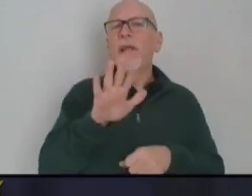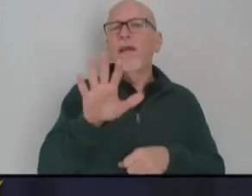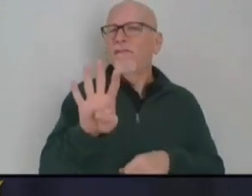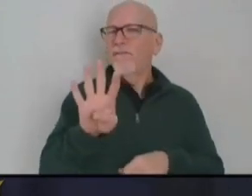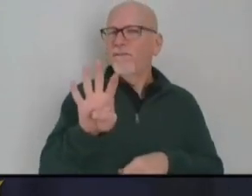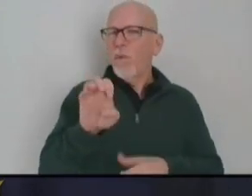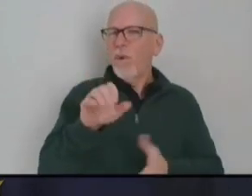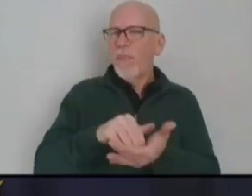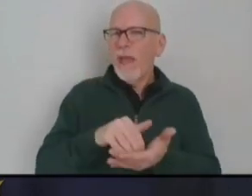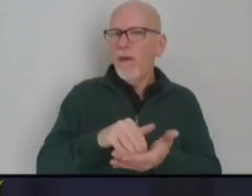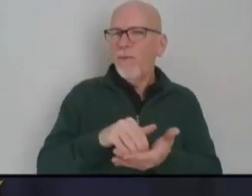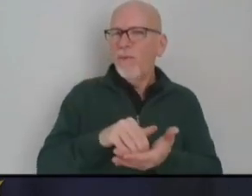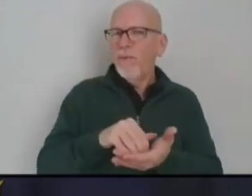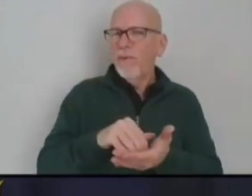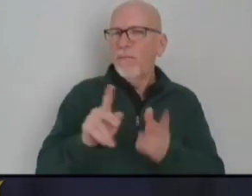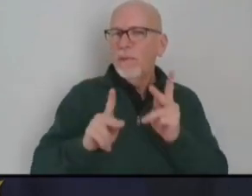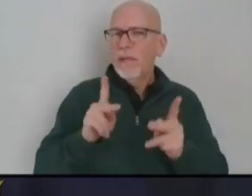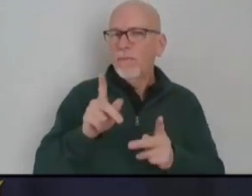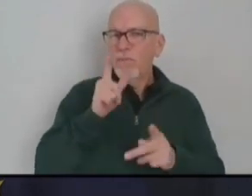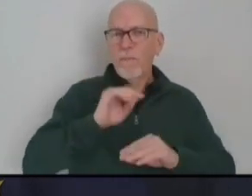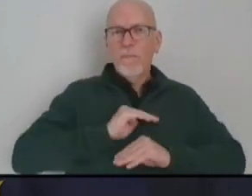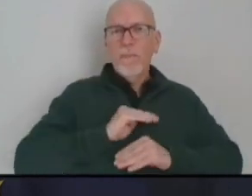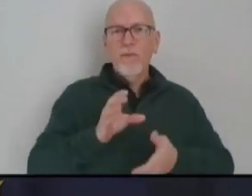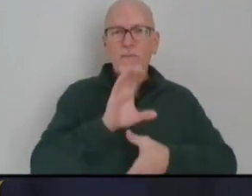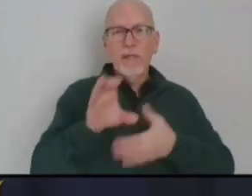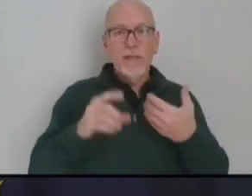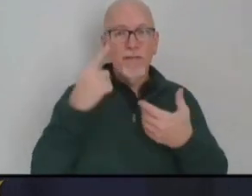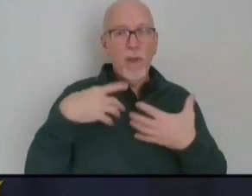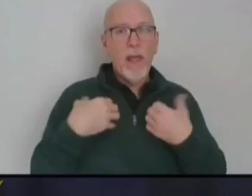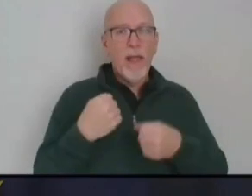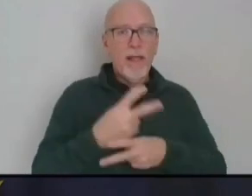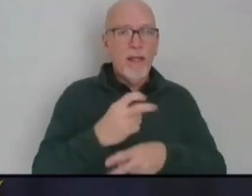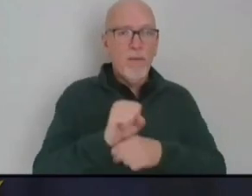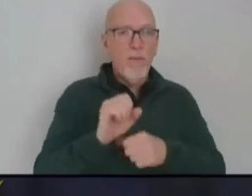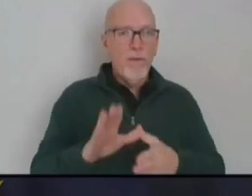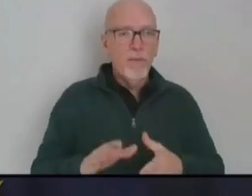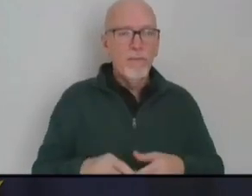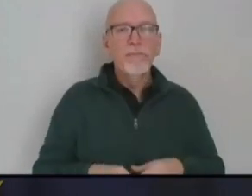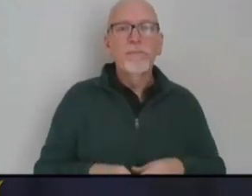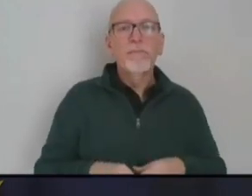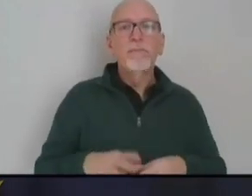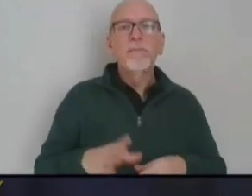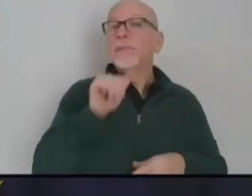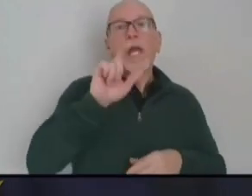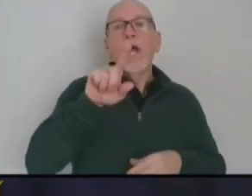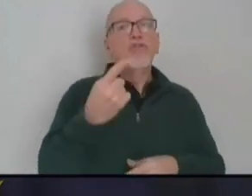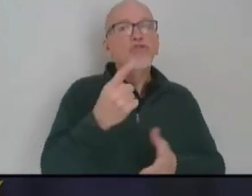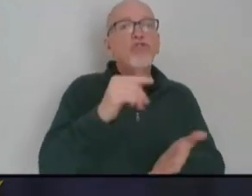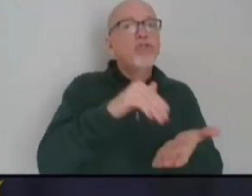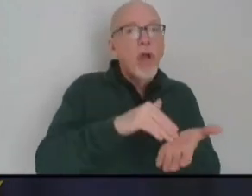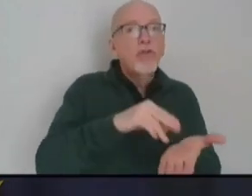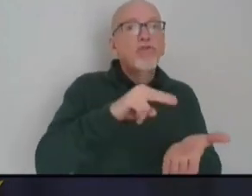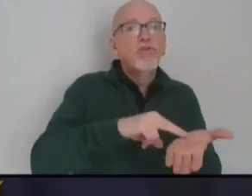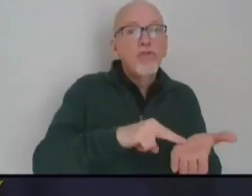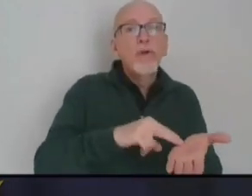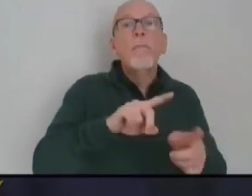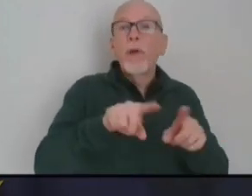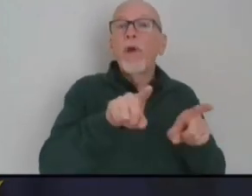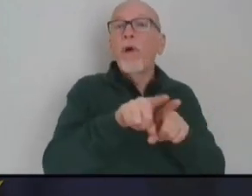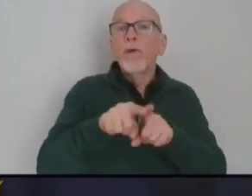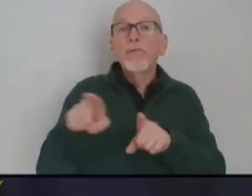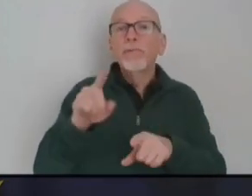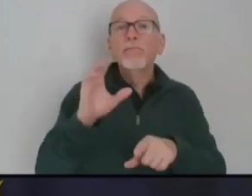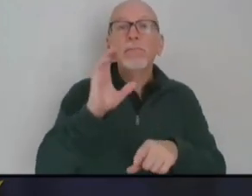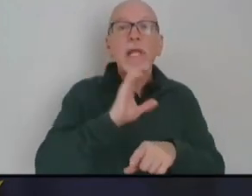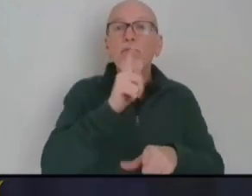people who would meet the criteria for health care workers. And I want to emphasize again, this is not just doctors and nurses. These are the people, dietary people, that